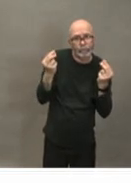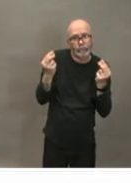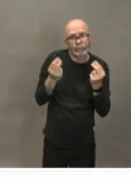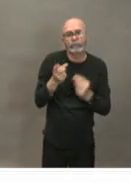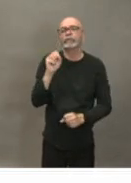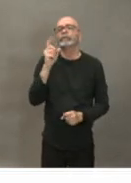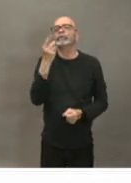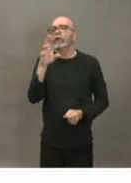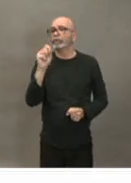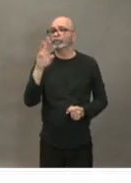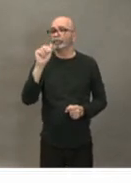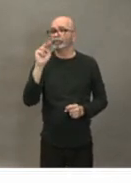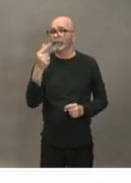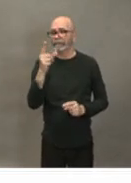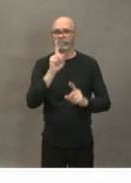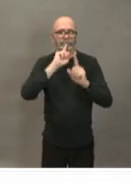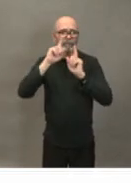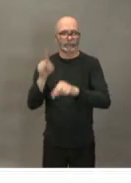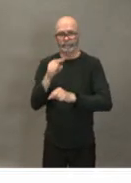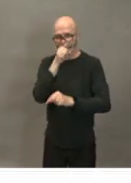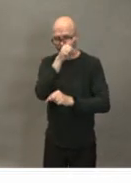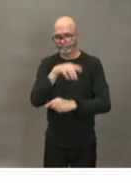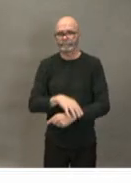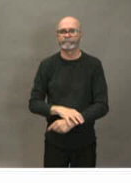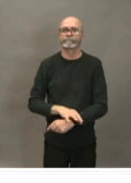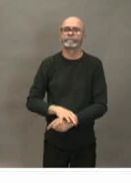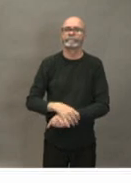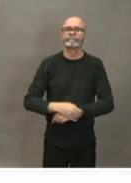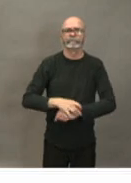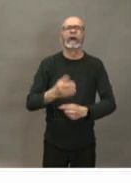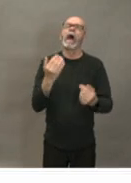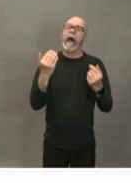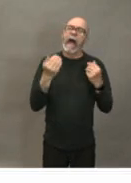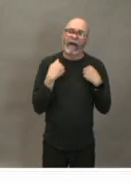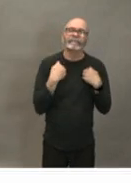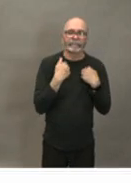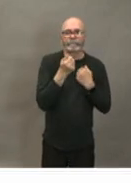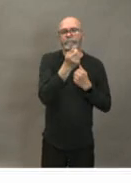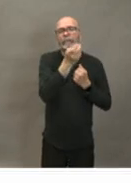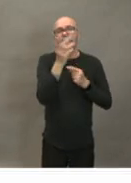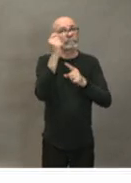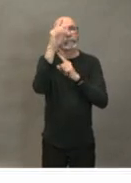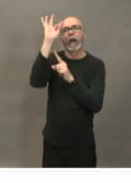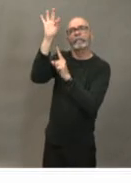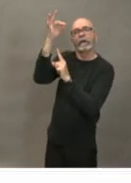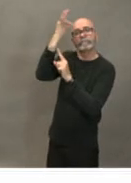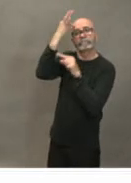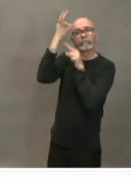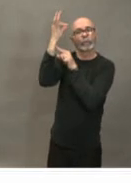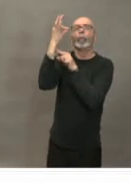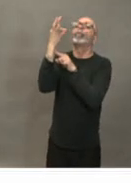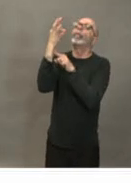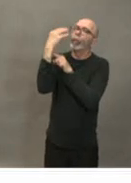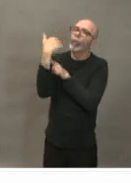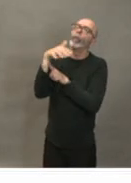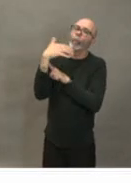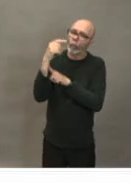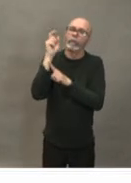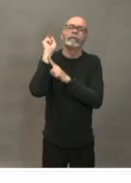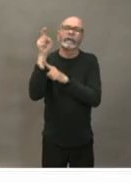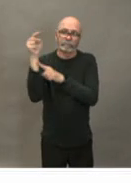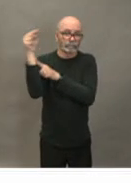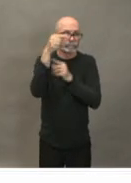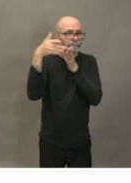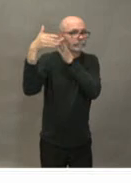there are multiple federal jurisdictions who are involved when we talk about cruise ships or even commercial ships there's transport canada